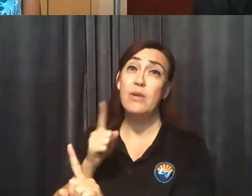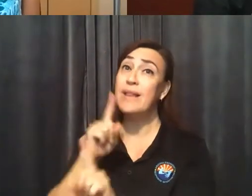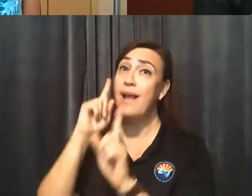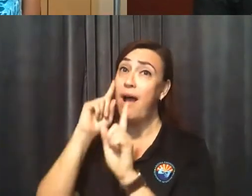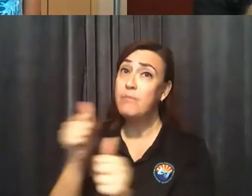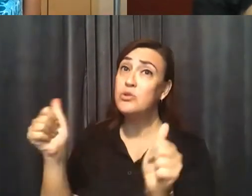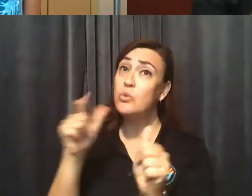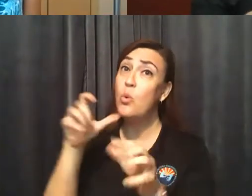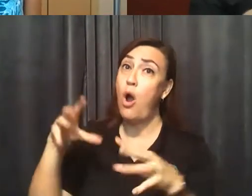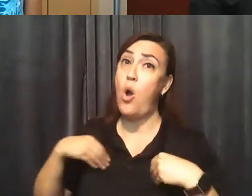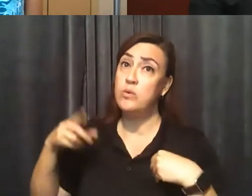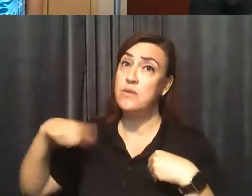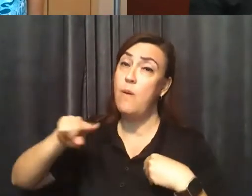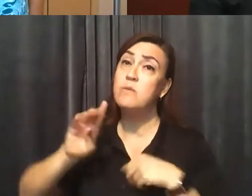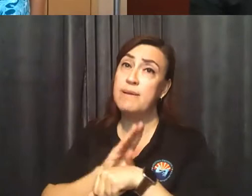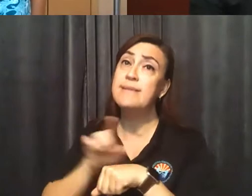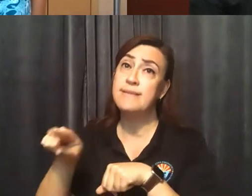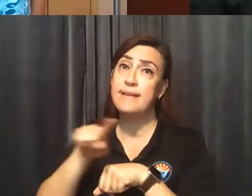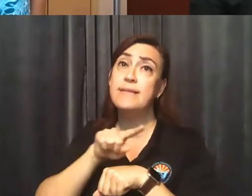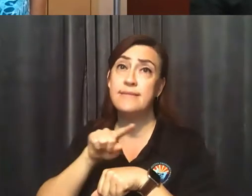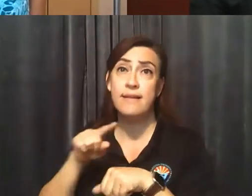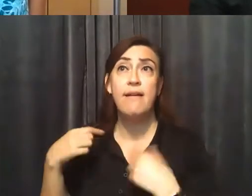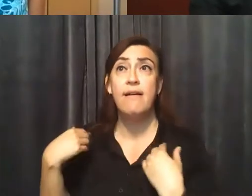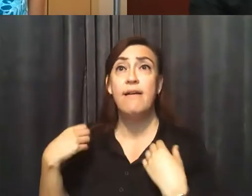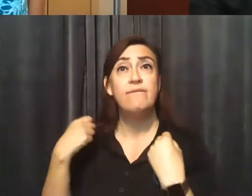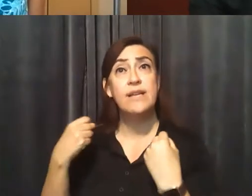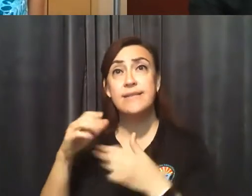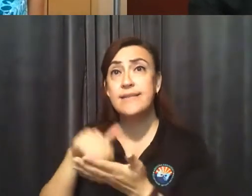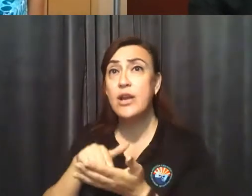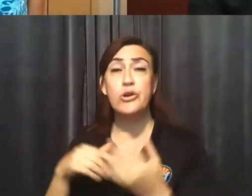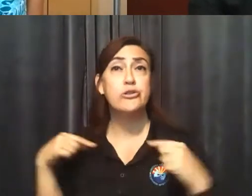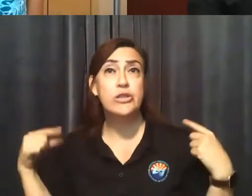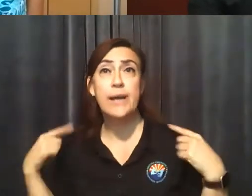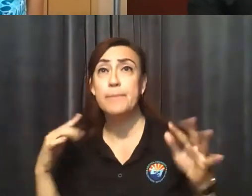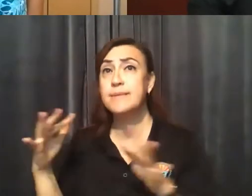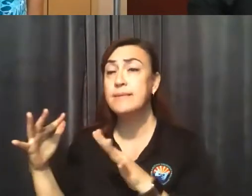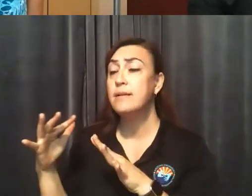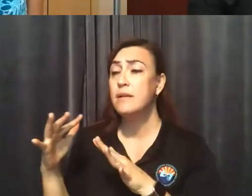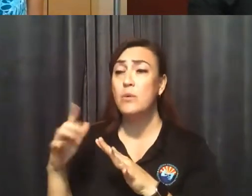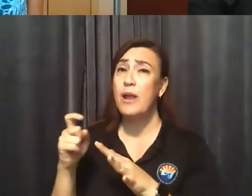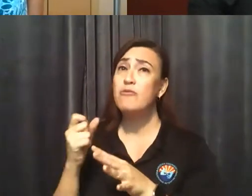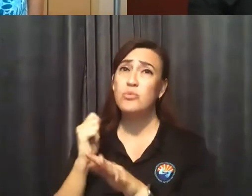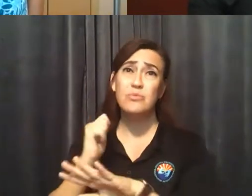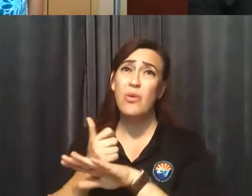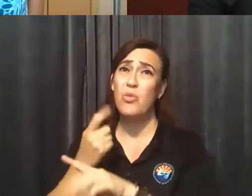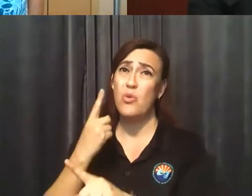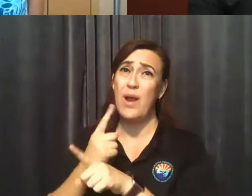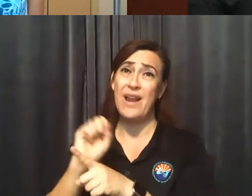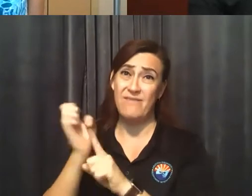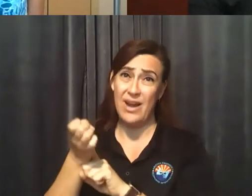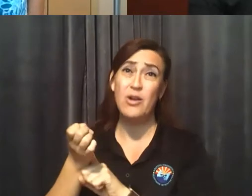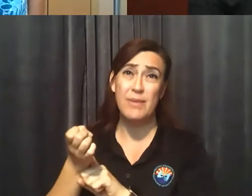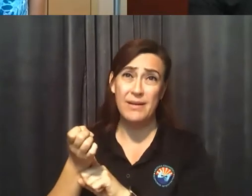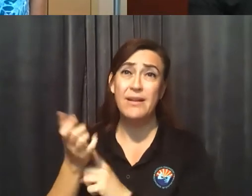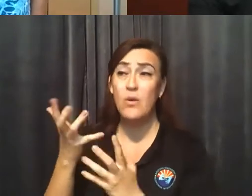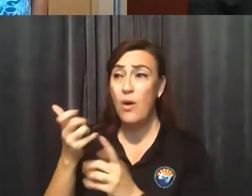to create the kind of environment in their gym with the right kind of communication where people all understand that not